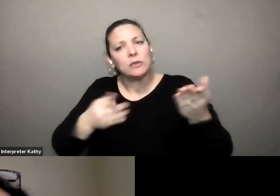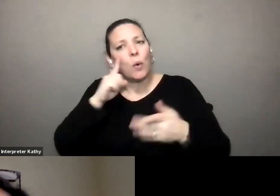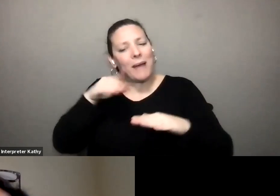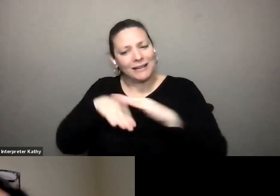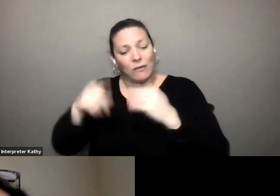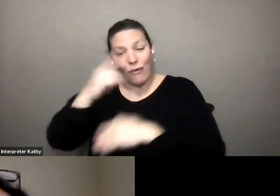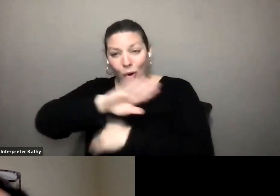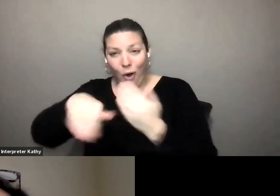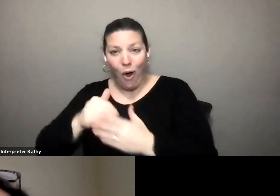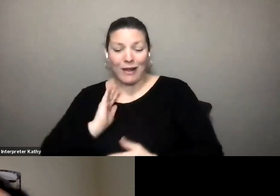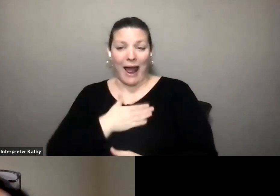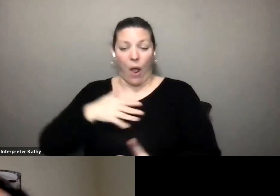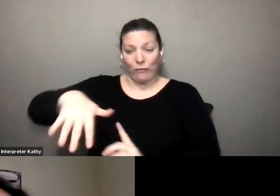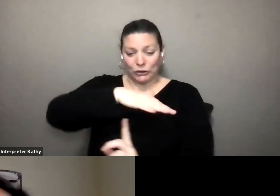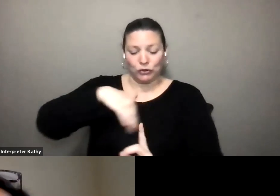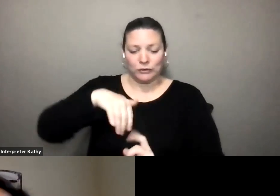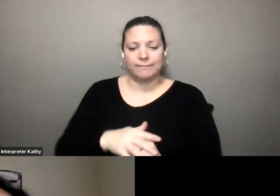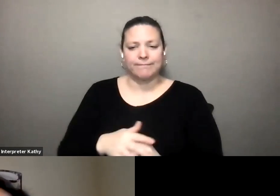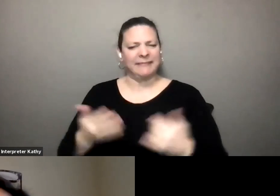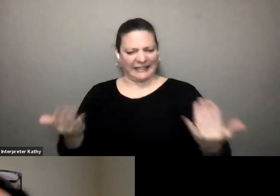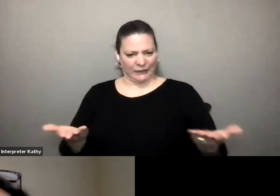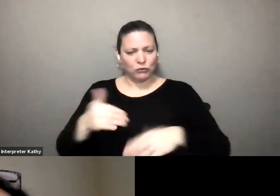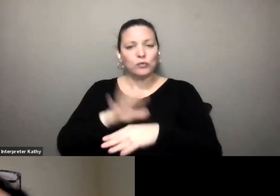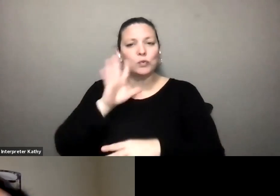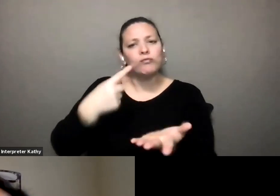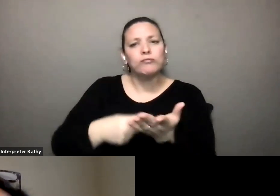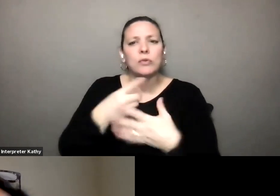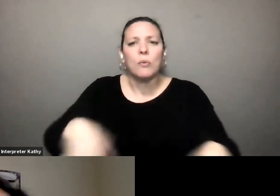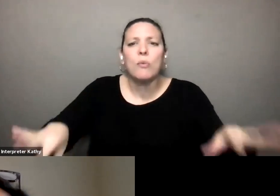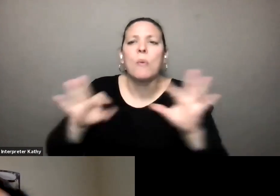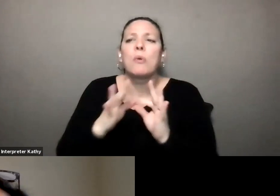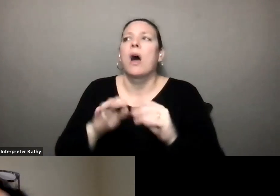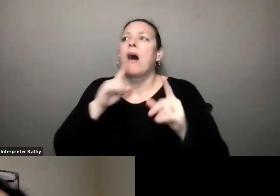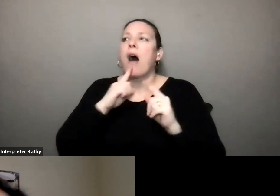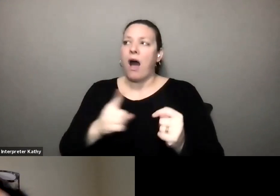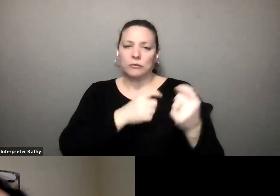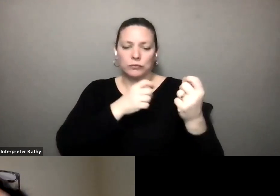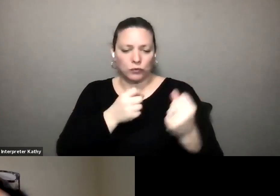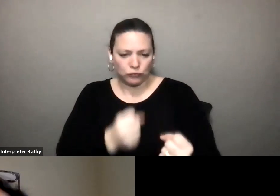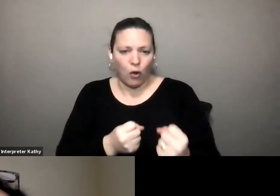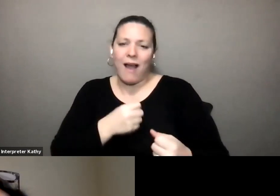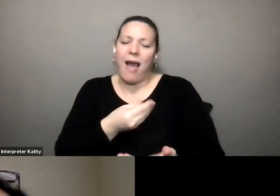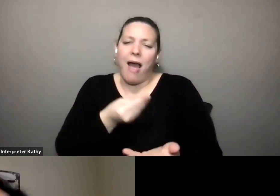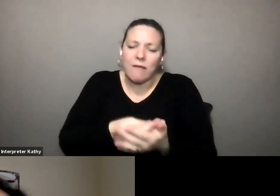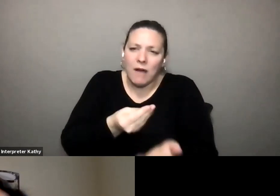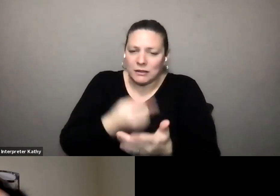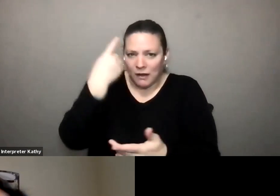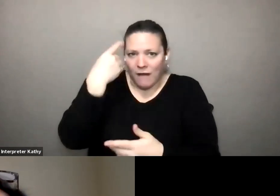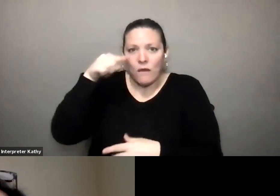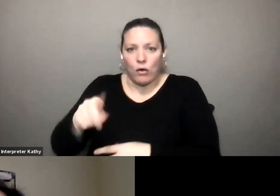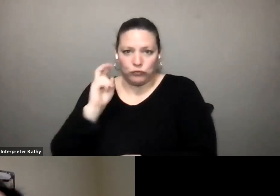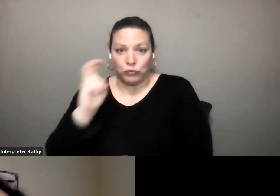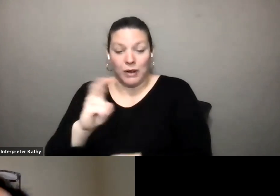region tonight she is going to be discussing the importance of robust state transportation funding and advocating for that funding